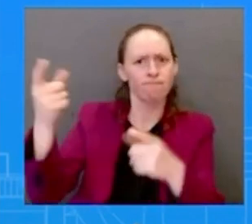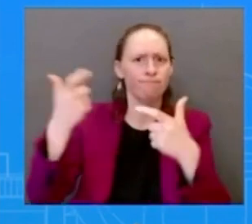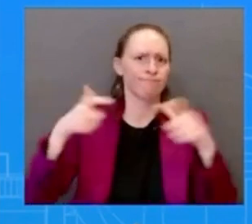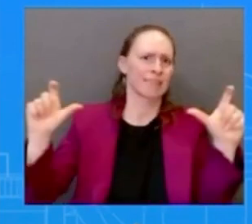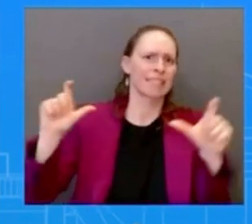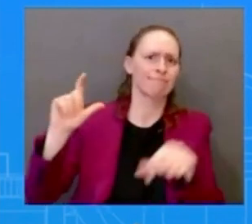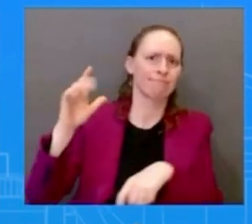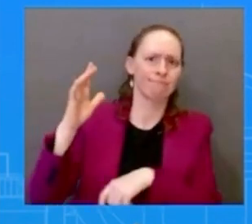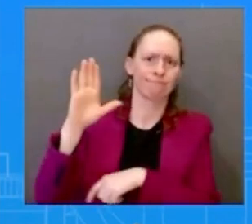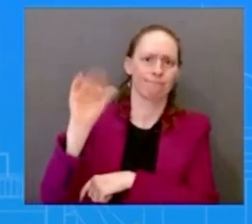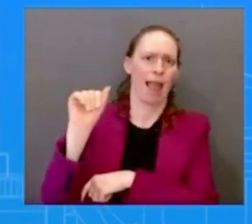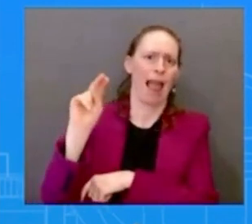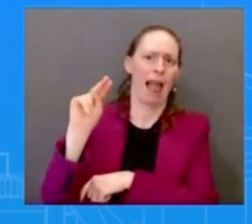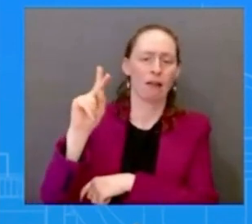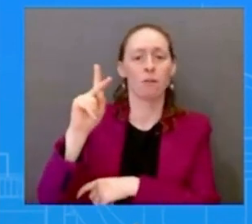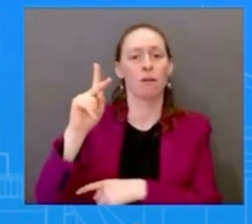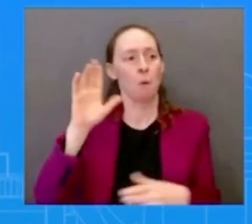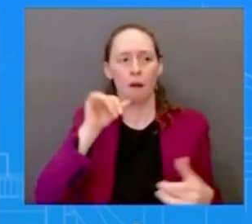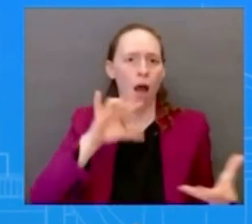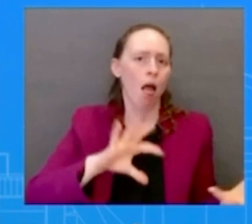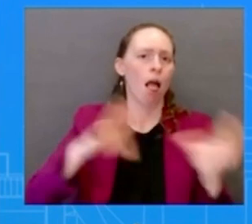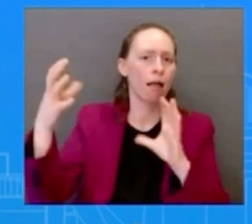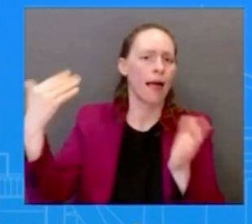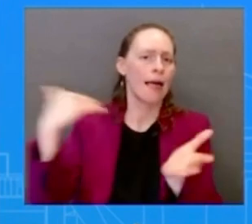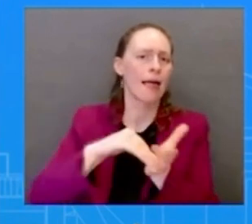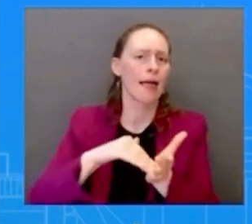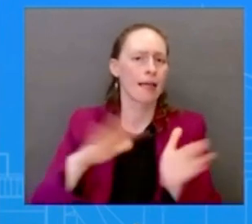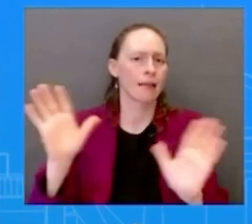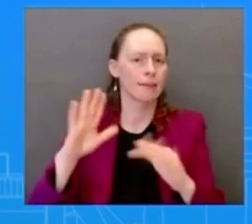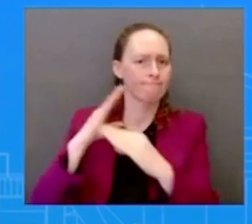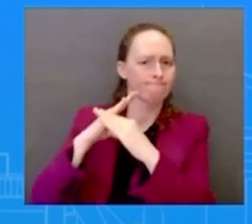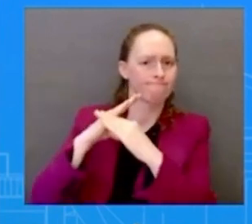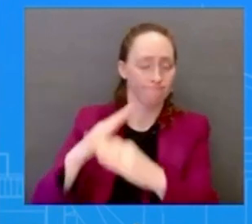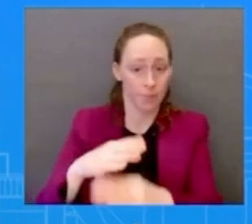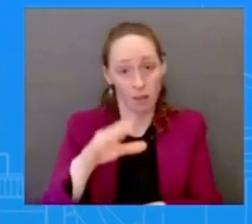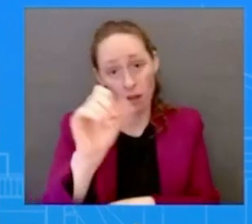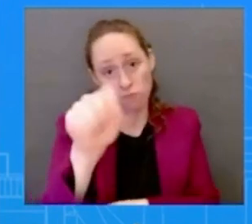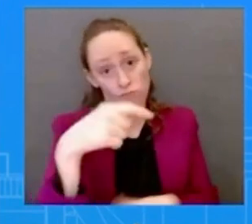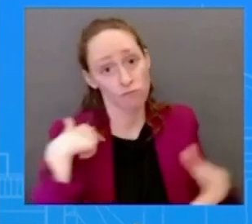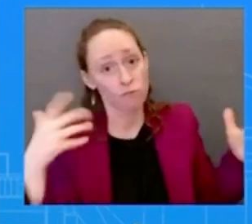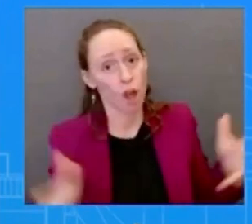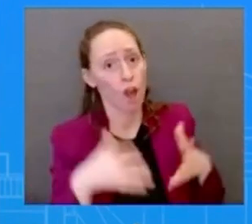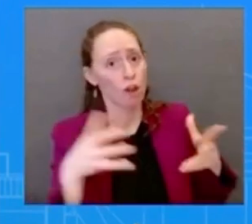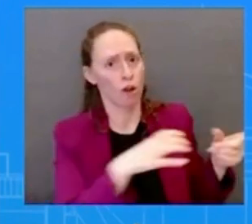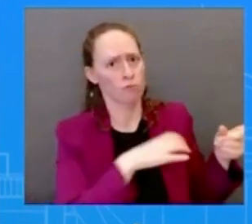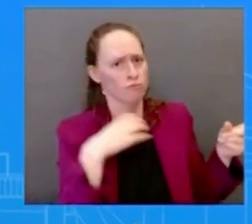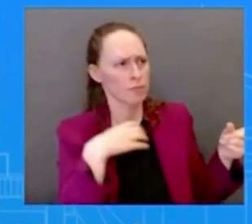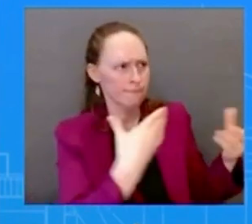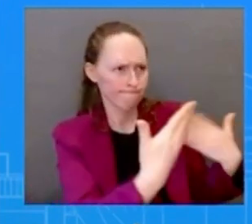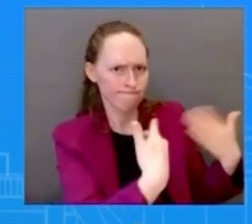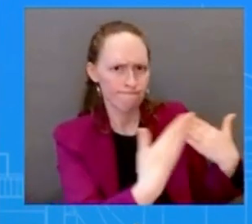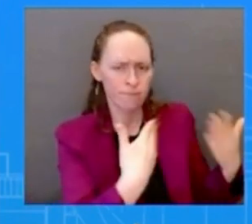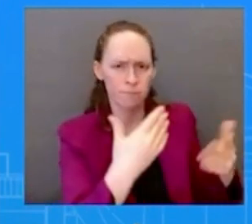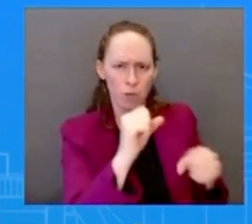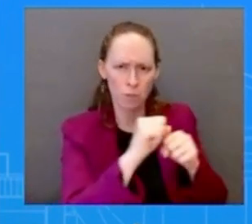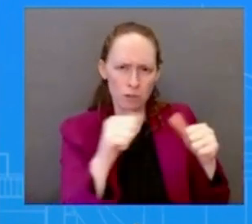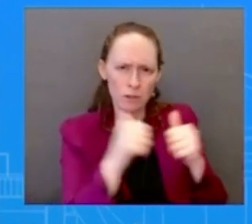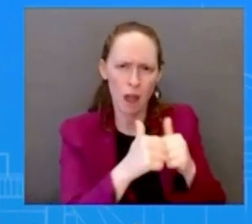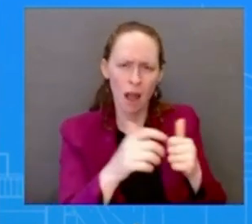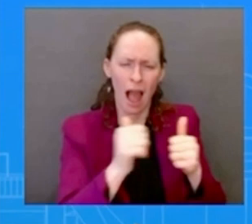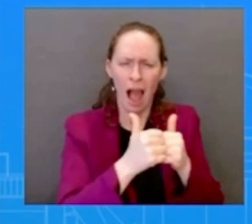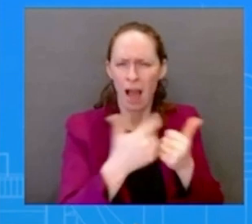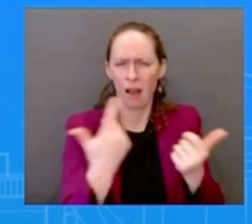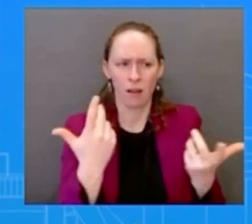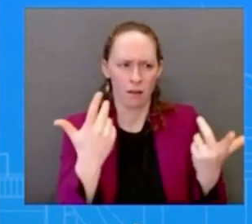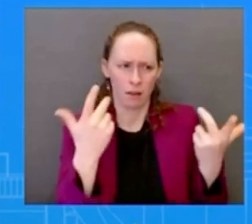and uh and we'll you know continue to work with congress on what else uh what else uh can be done uh and uh but as we know we